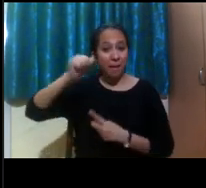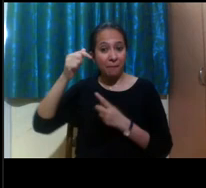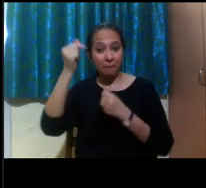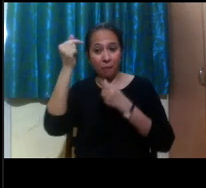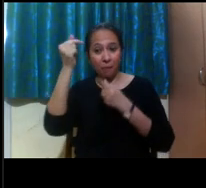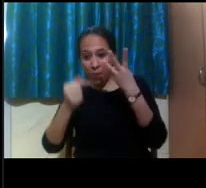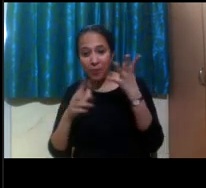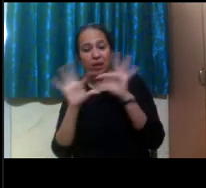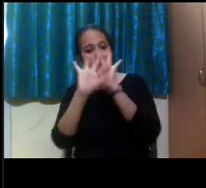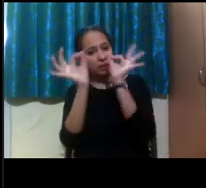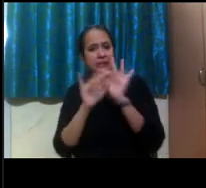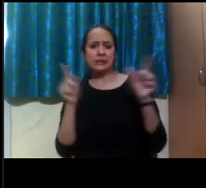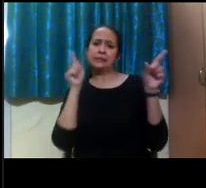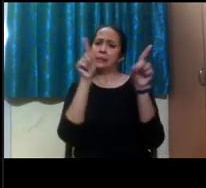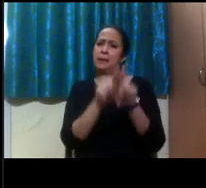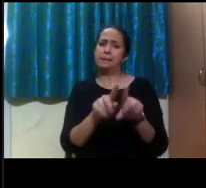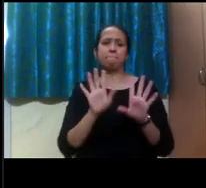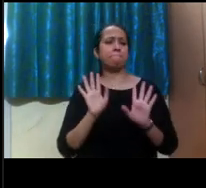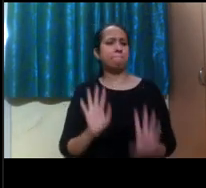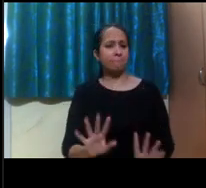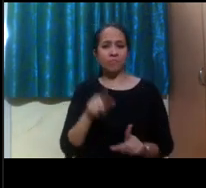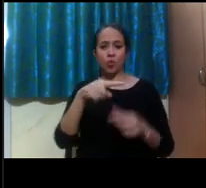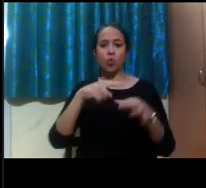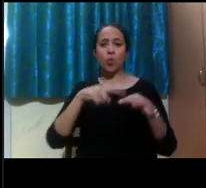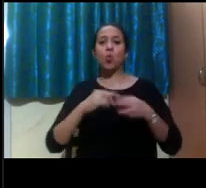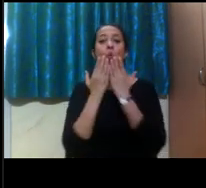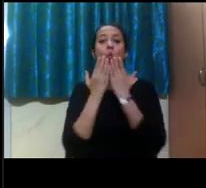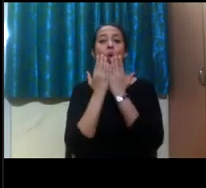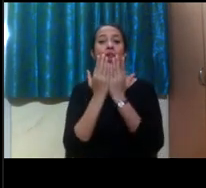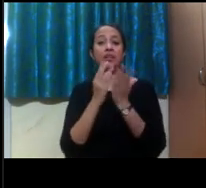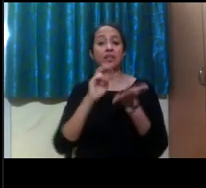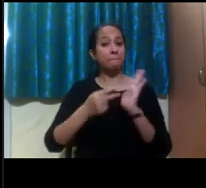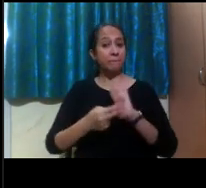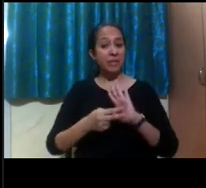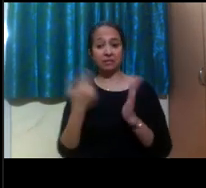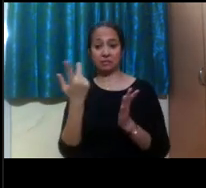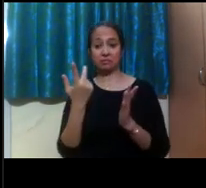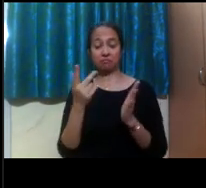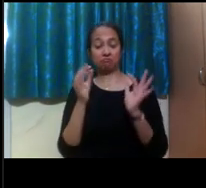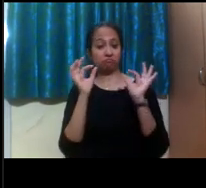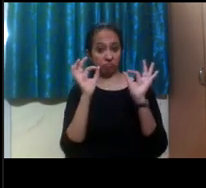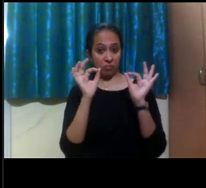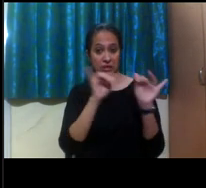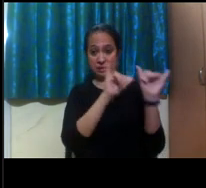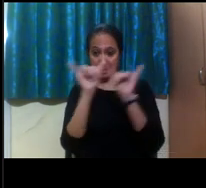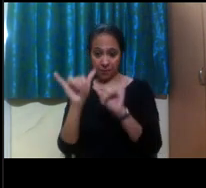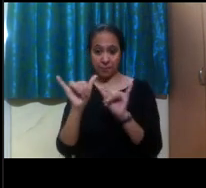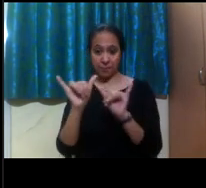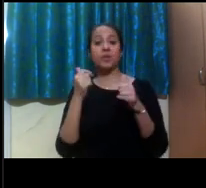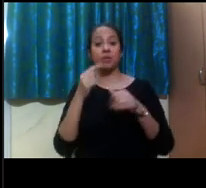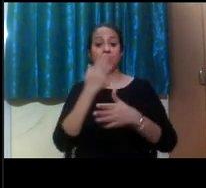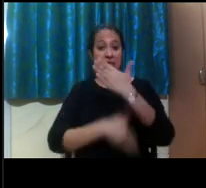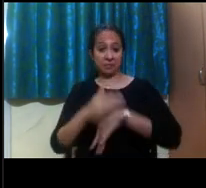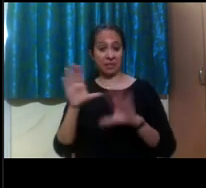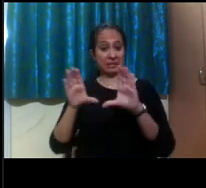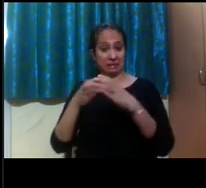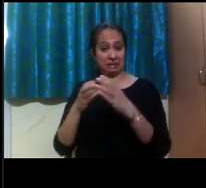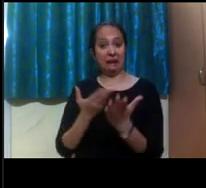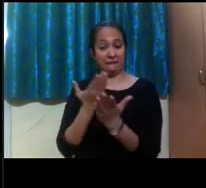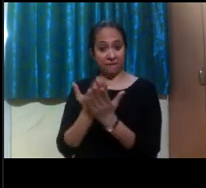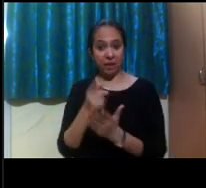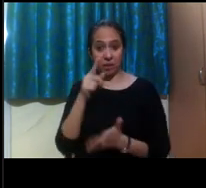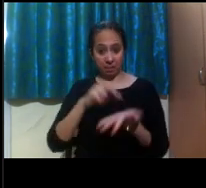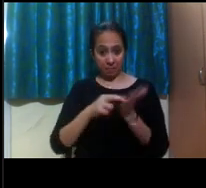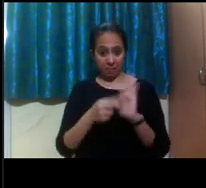in your qualifications based on somebody without a disability. And so as you're planning, there's no